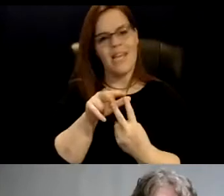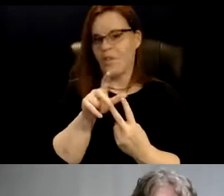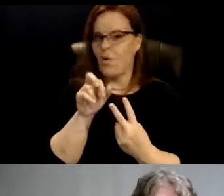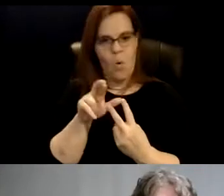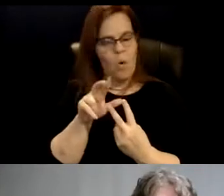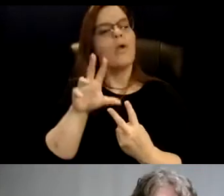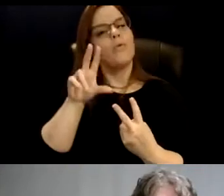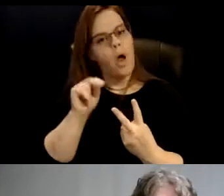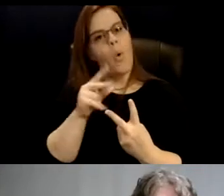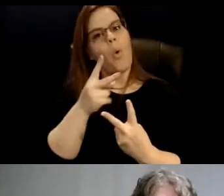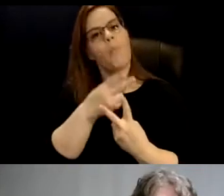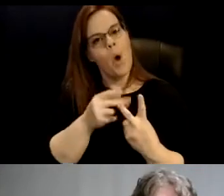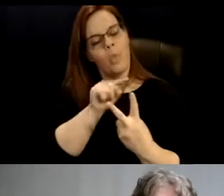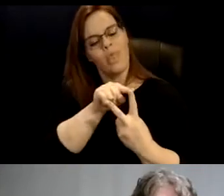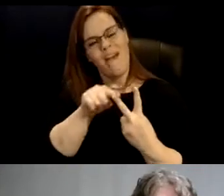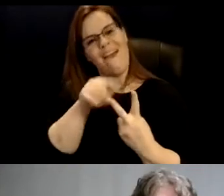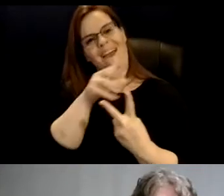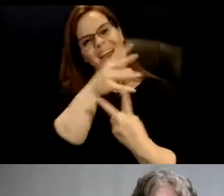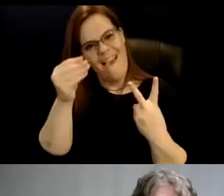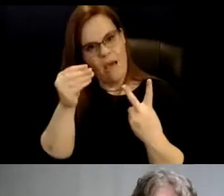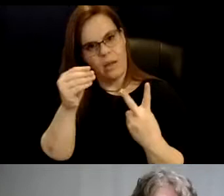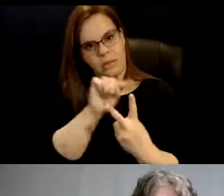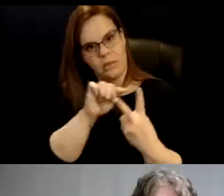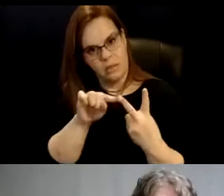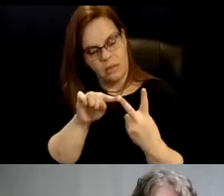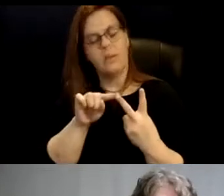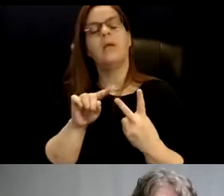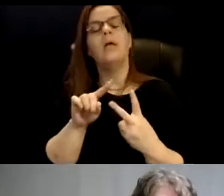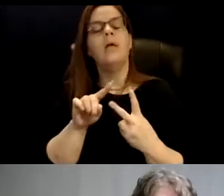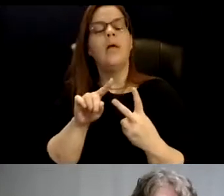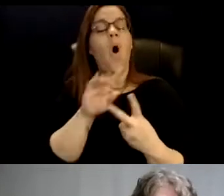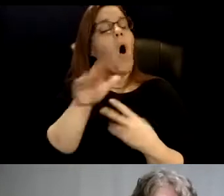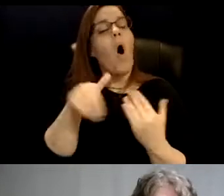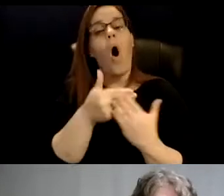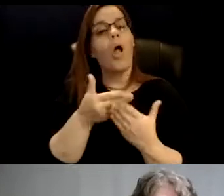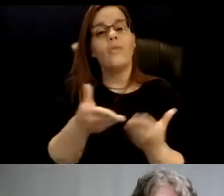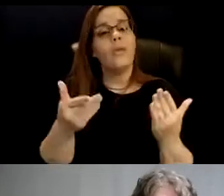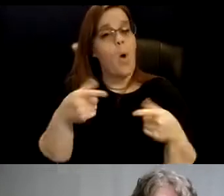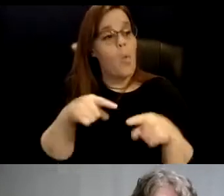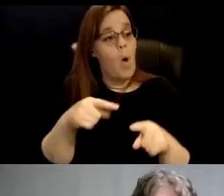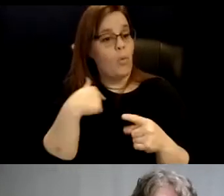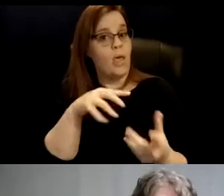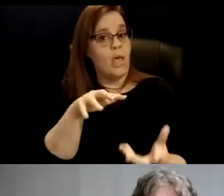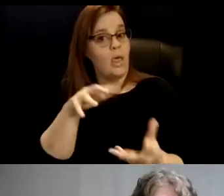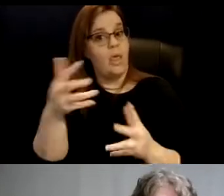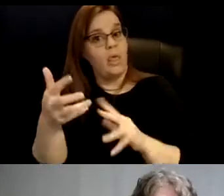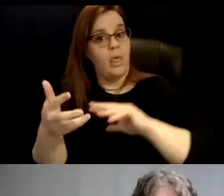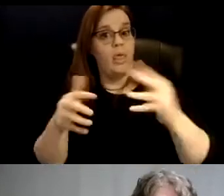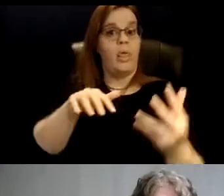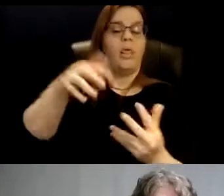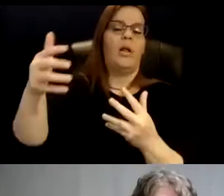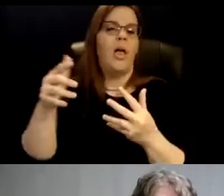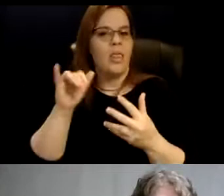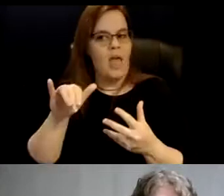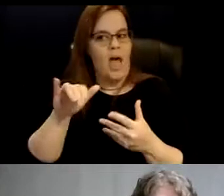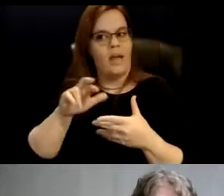and have to hold that all of those things while we are disrupting them are the, uh, results, uh, and